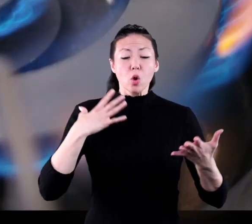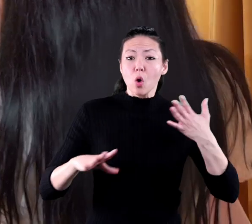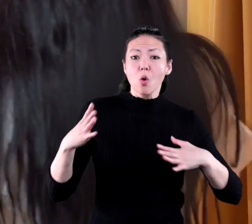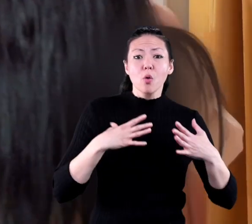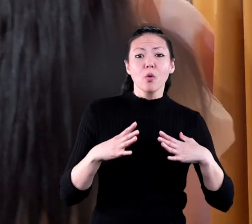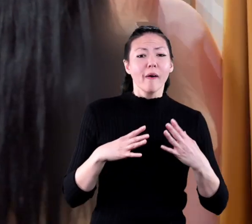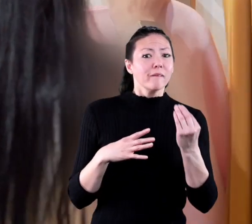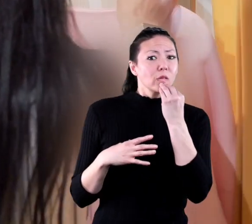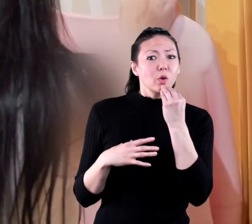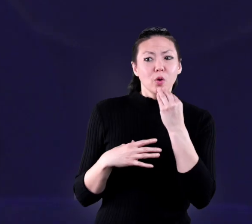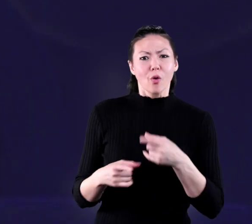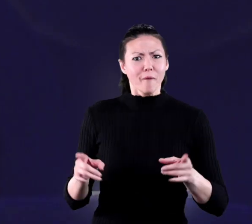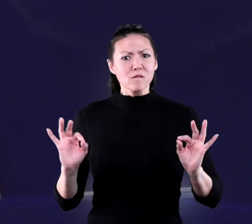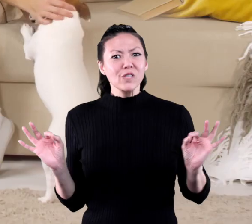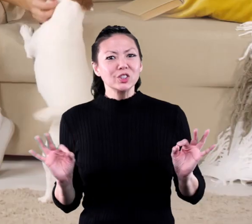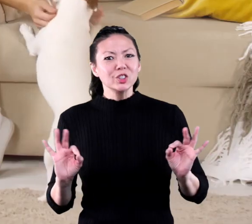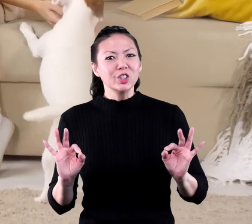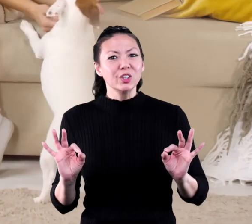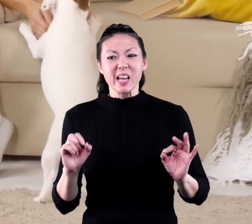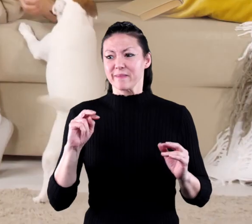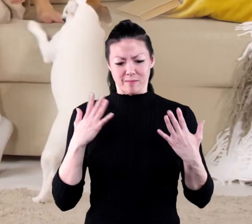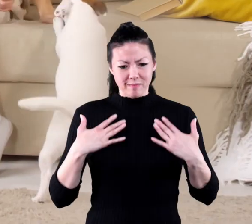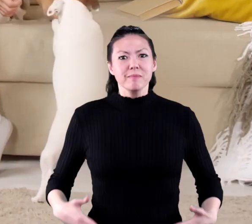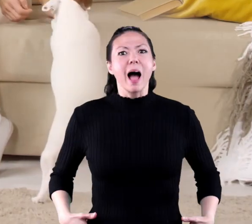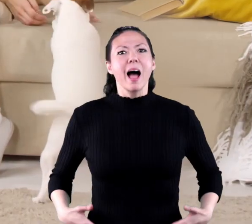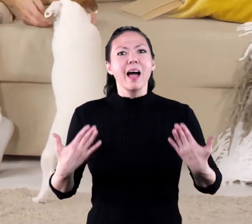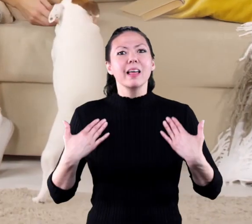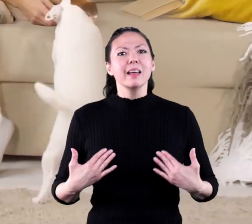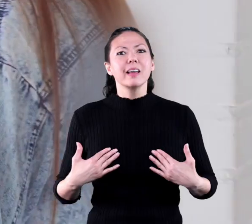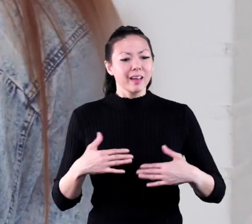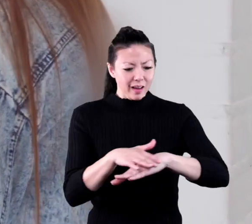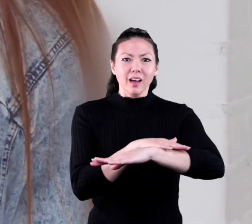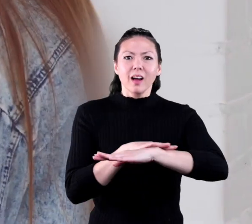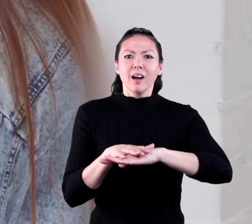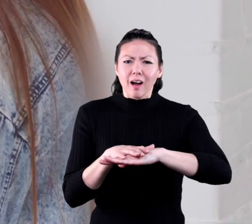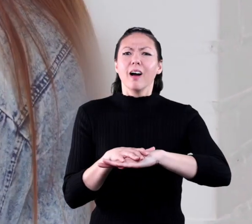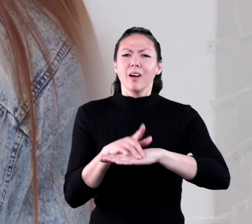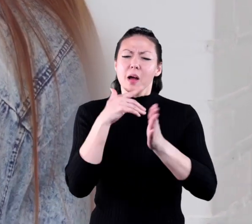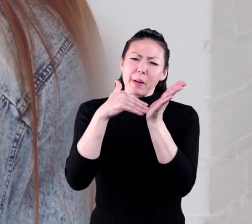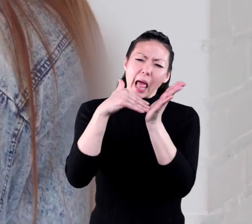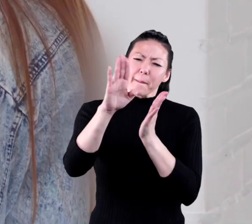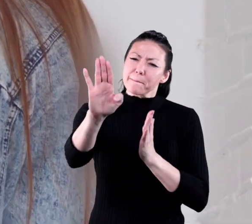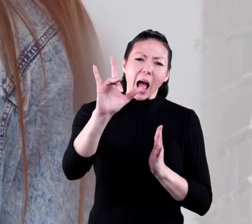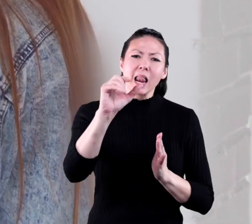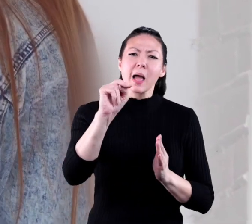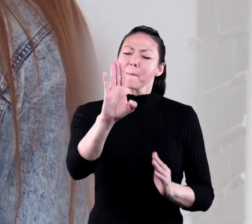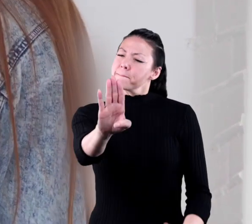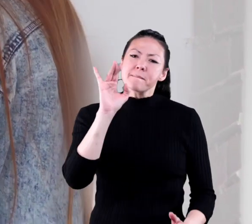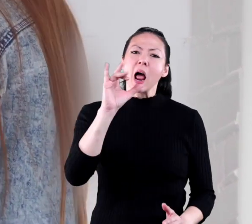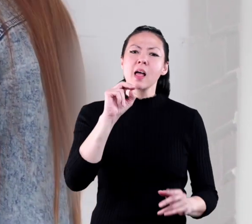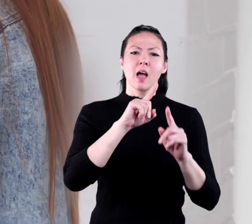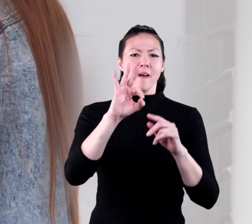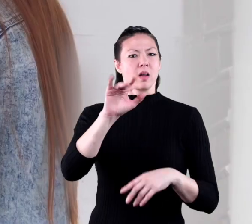from our clothing to our food to our furniture, even our own bodies. We are made up of